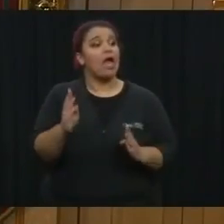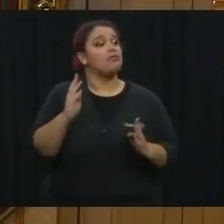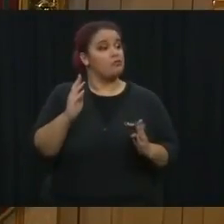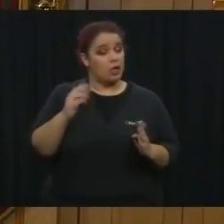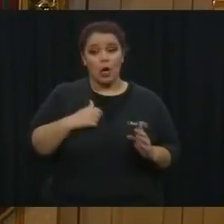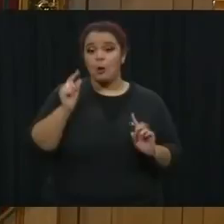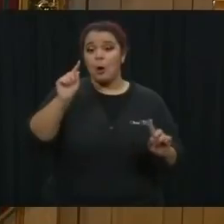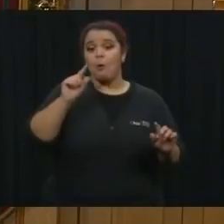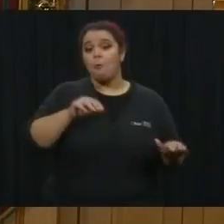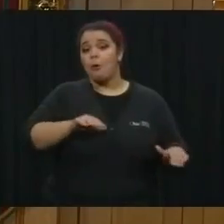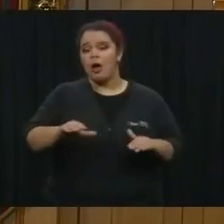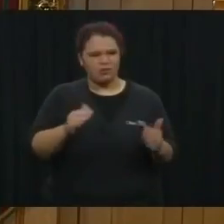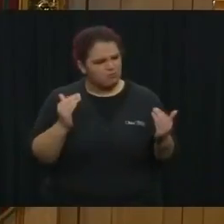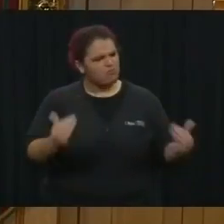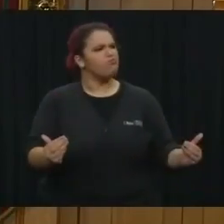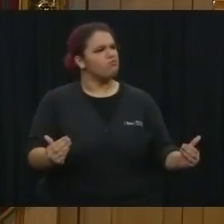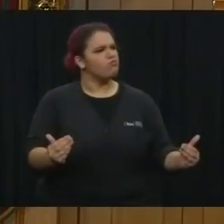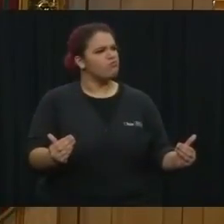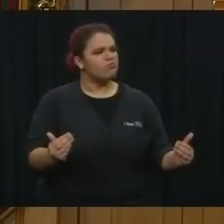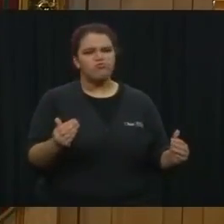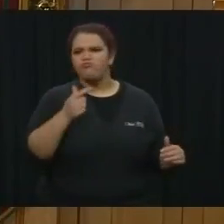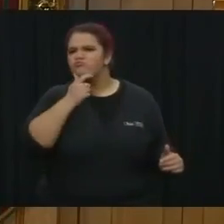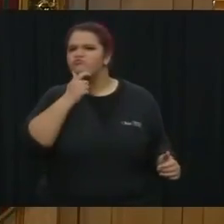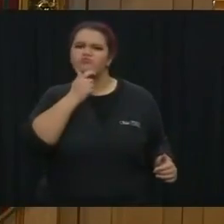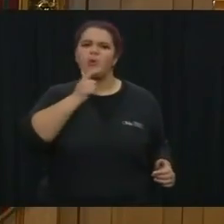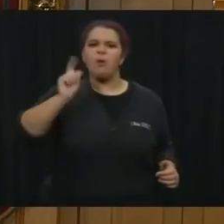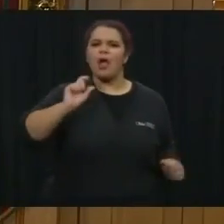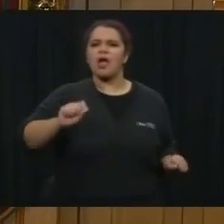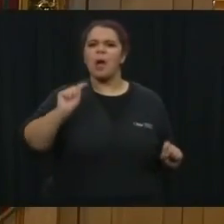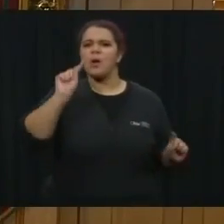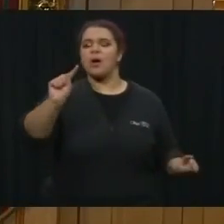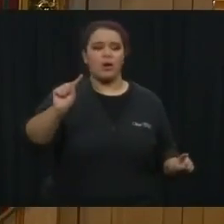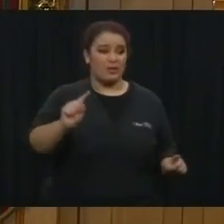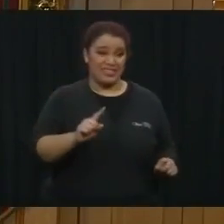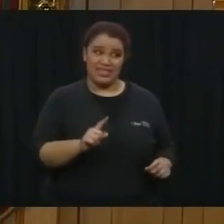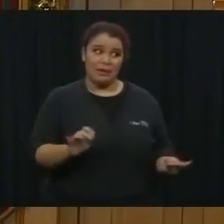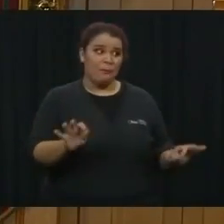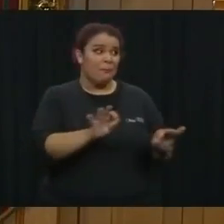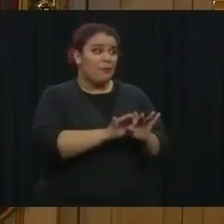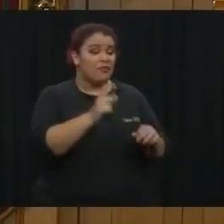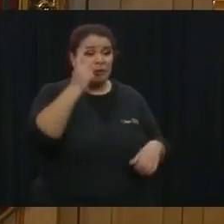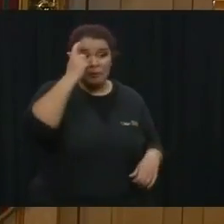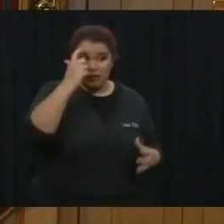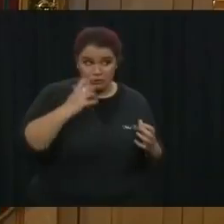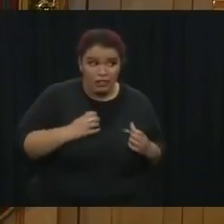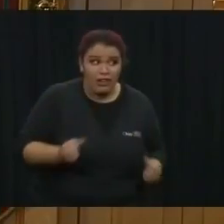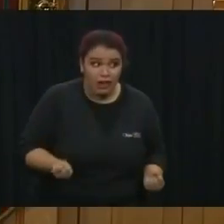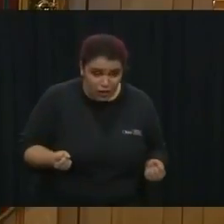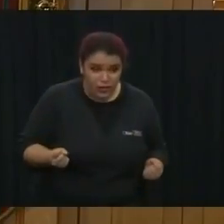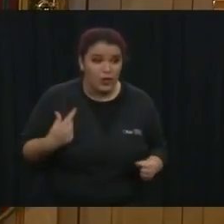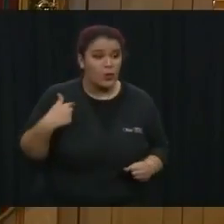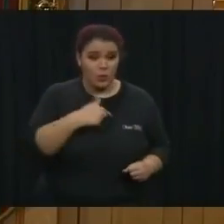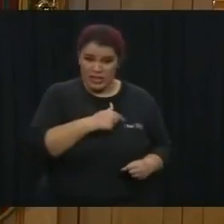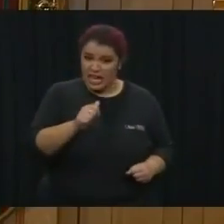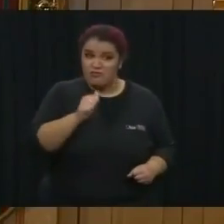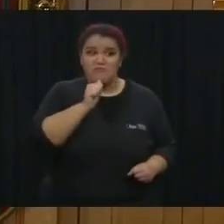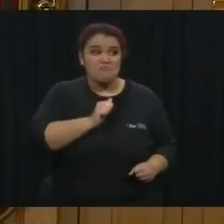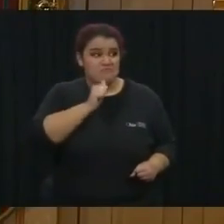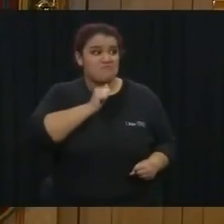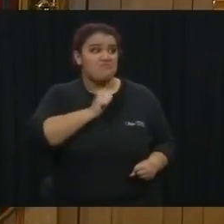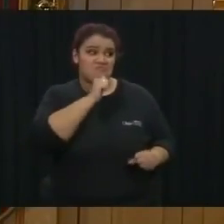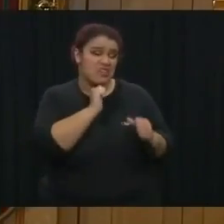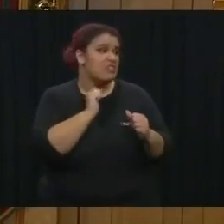find a place you can walk. And you know, it's part of the mental health. We all have to get through this. So you your life yard. Oh, We'll go to hospital. You